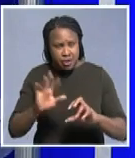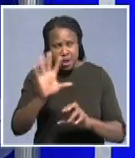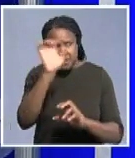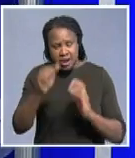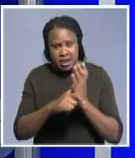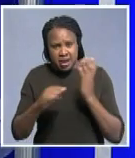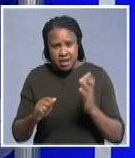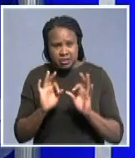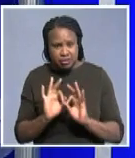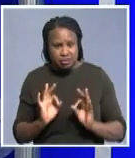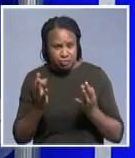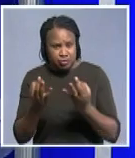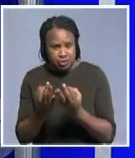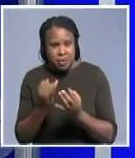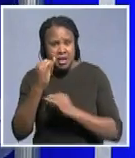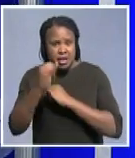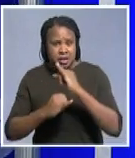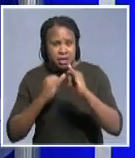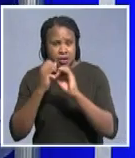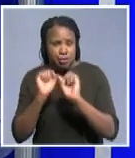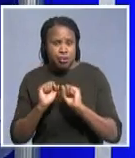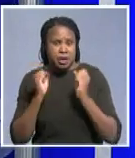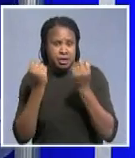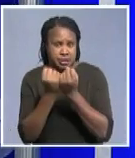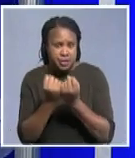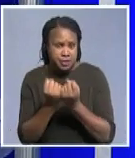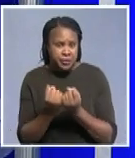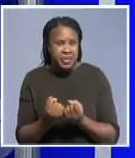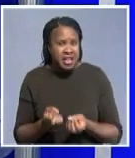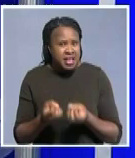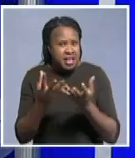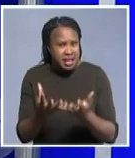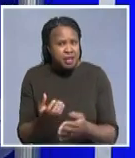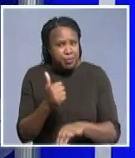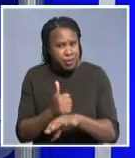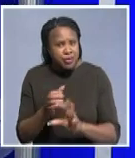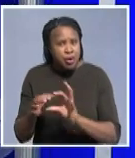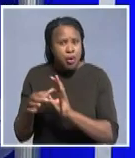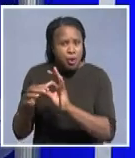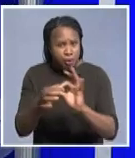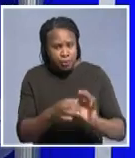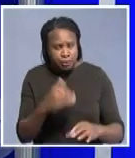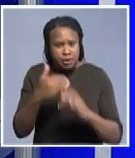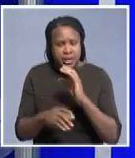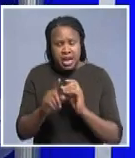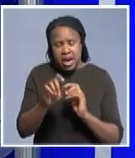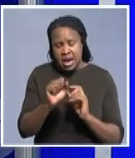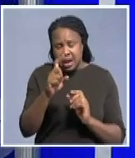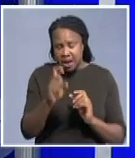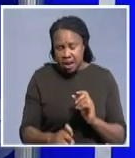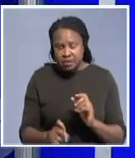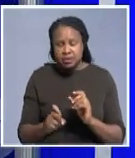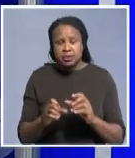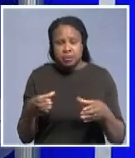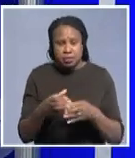administration forum an international organization offering a platform for cooperation between tax authorities in